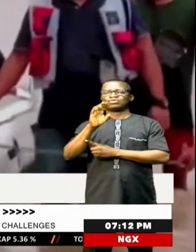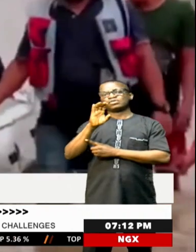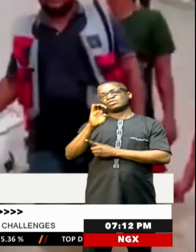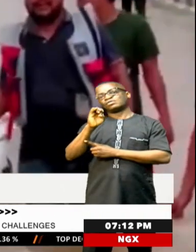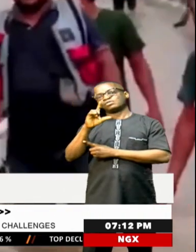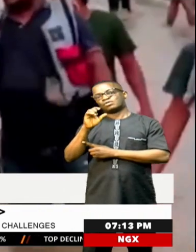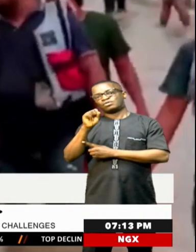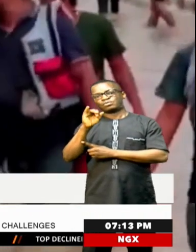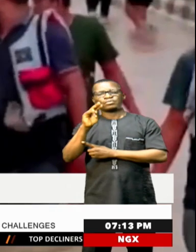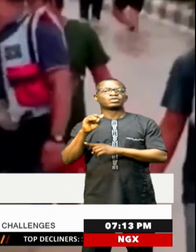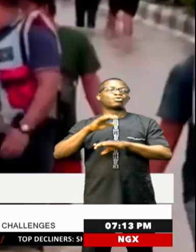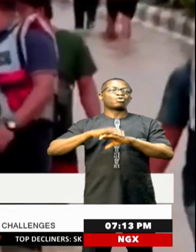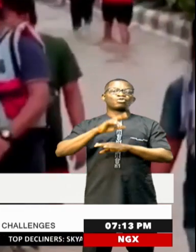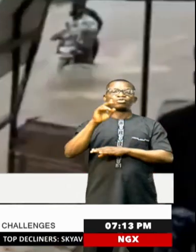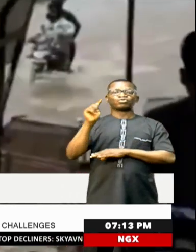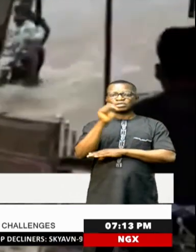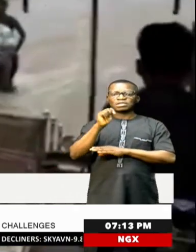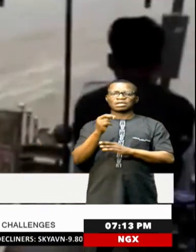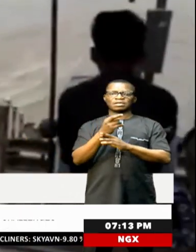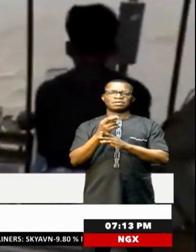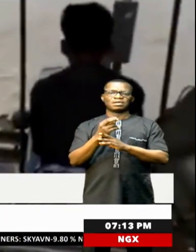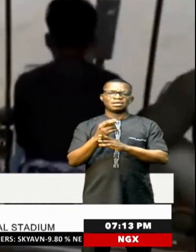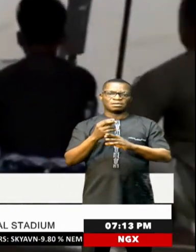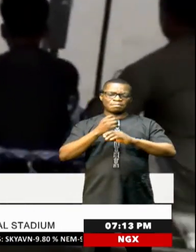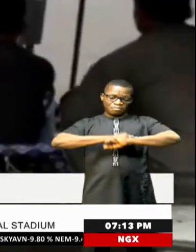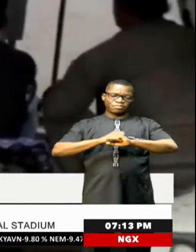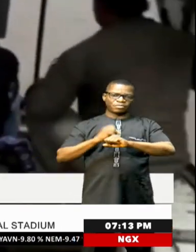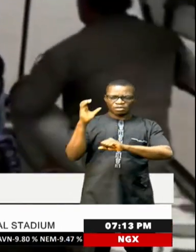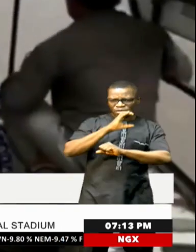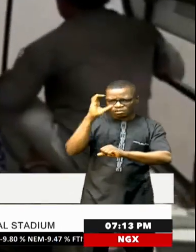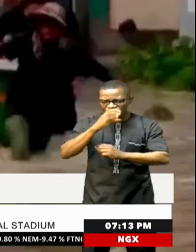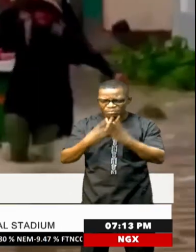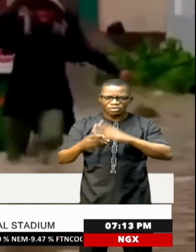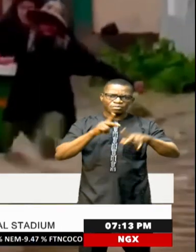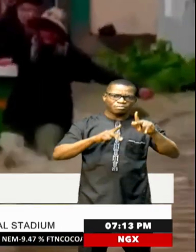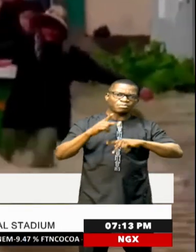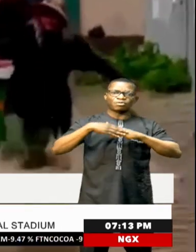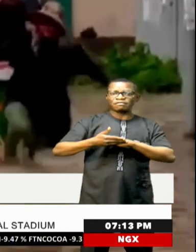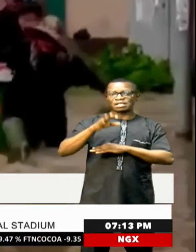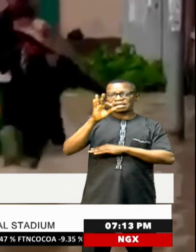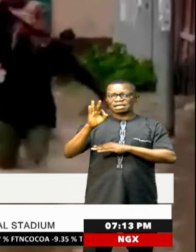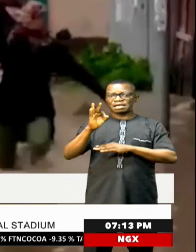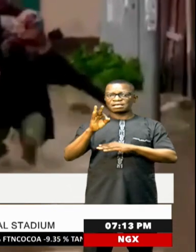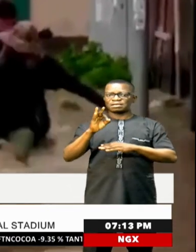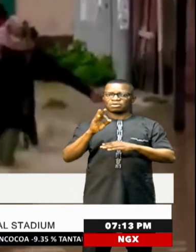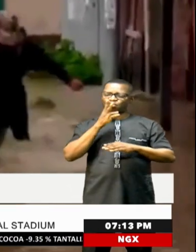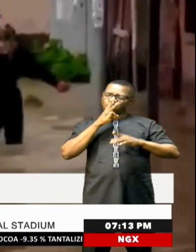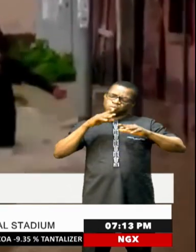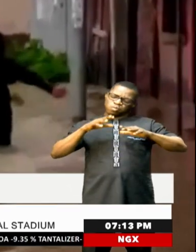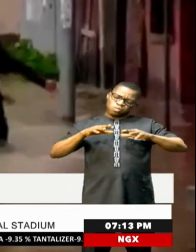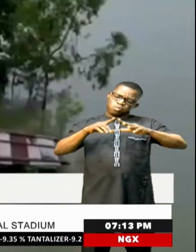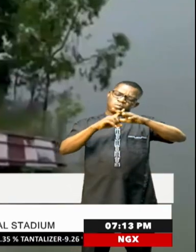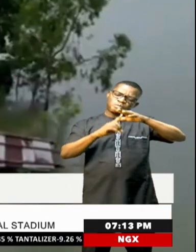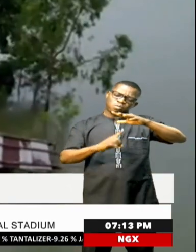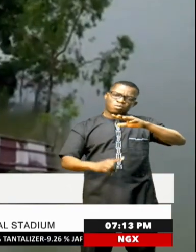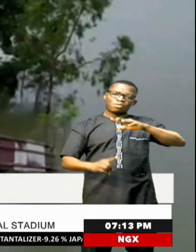On Tuesday, rescue teams searched for both missing persons after nine drowned when a surge of water